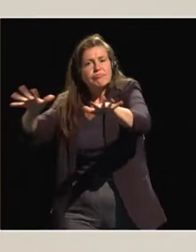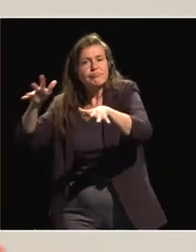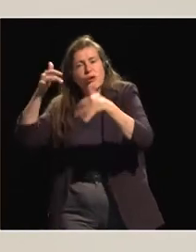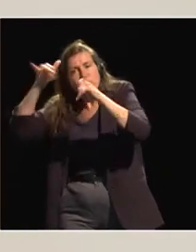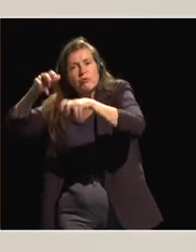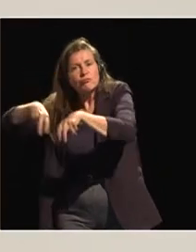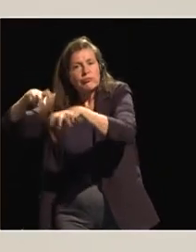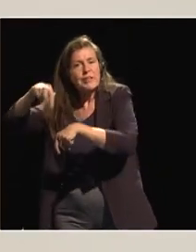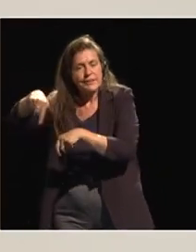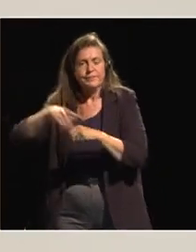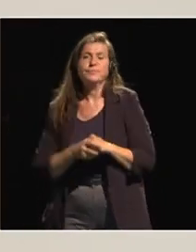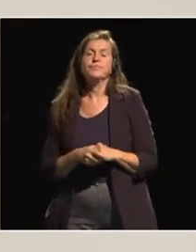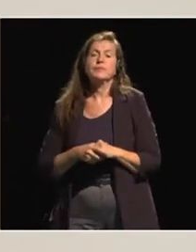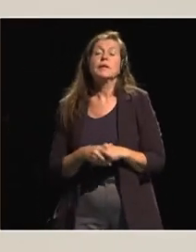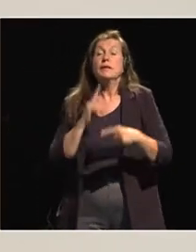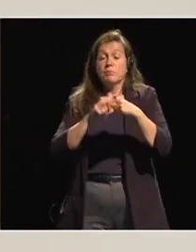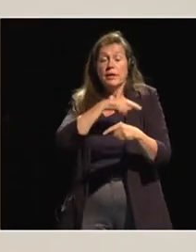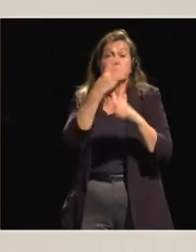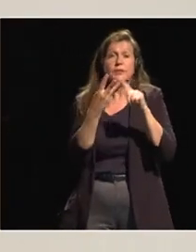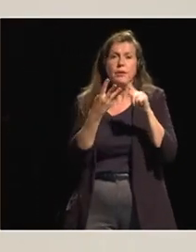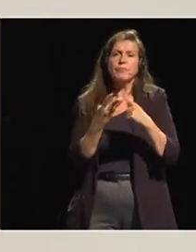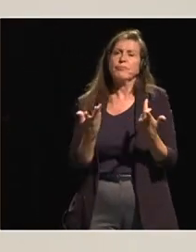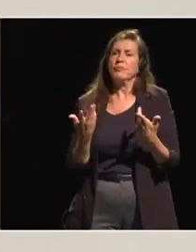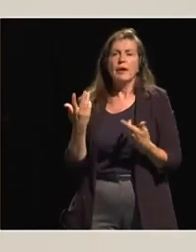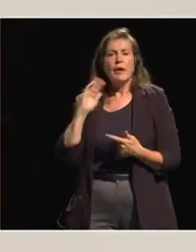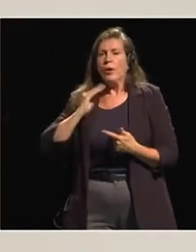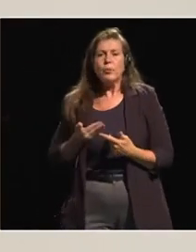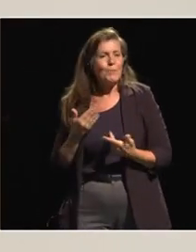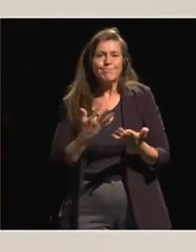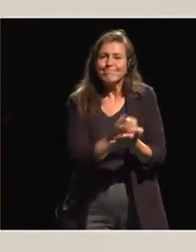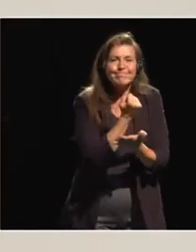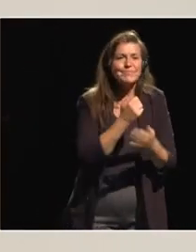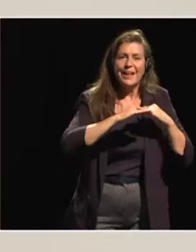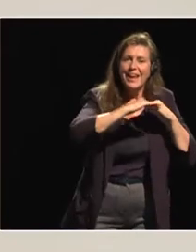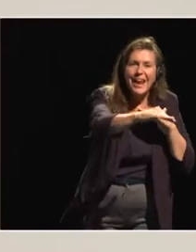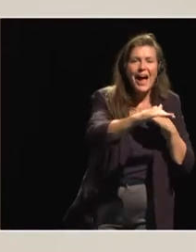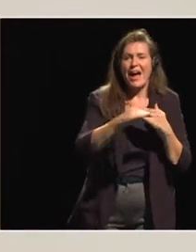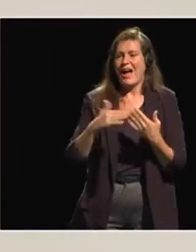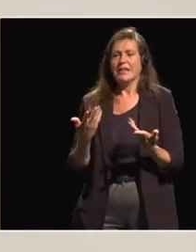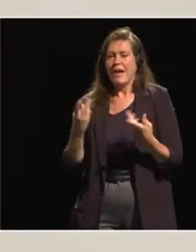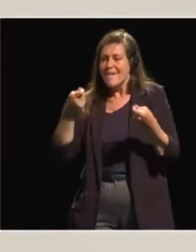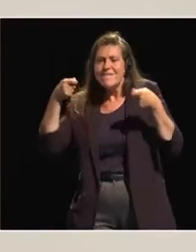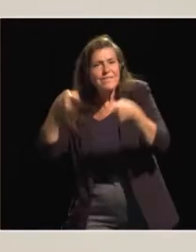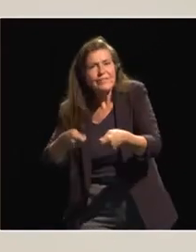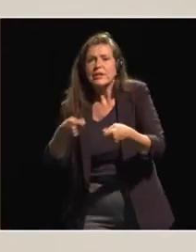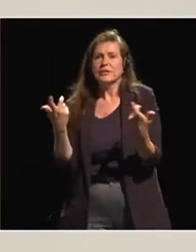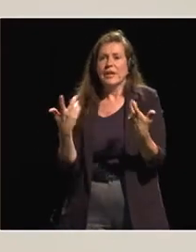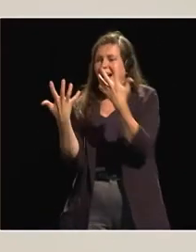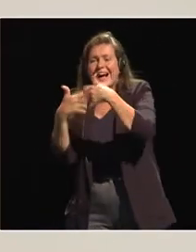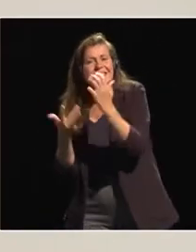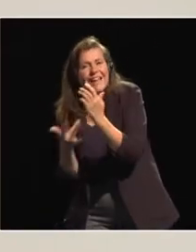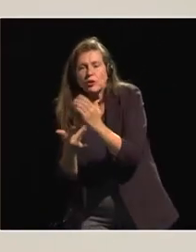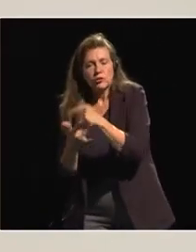all these political ideas on the rural level. Now, we've talked about access to new technologies, to